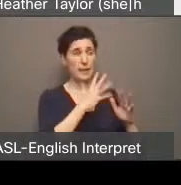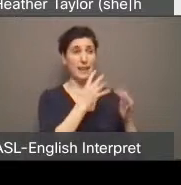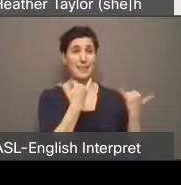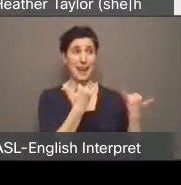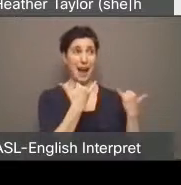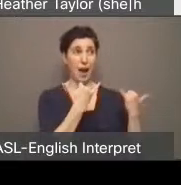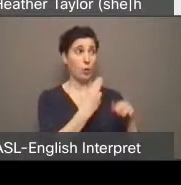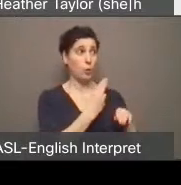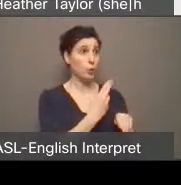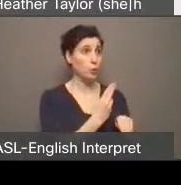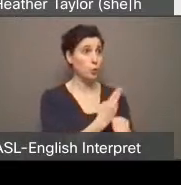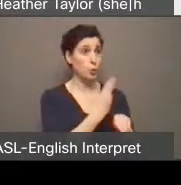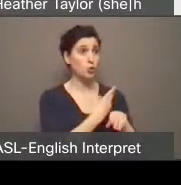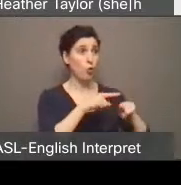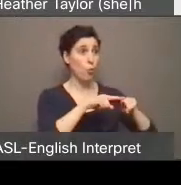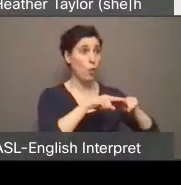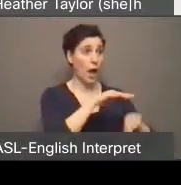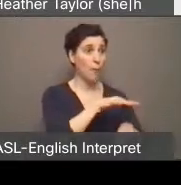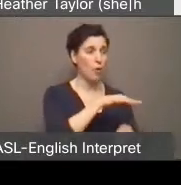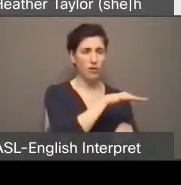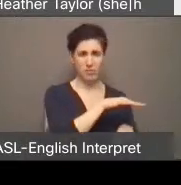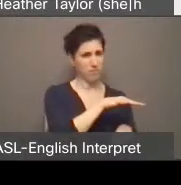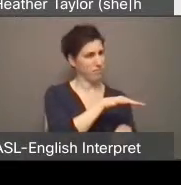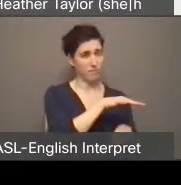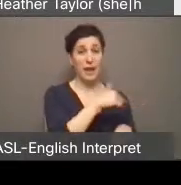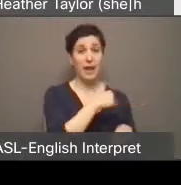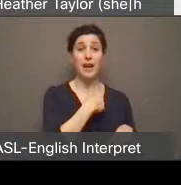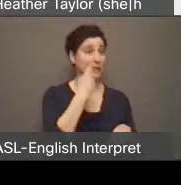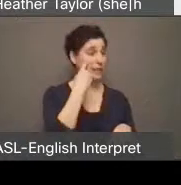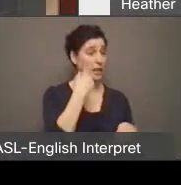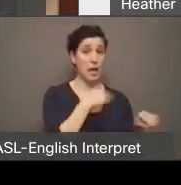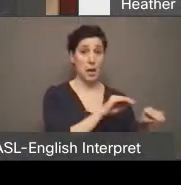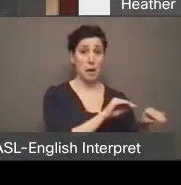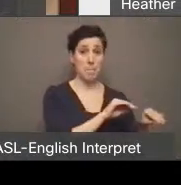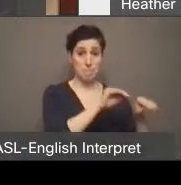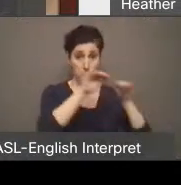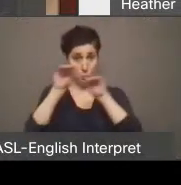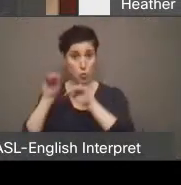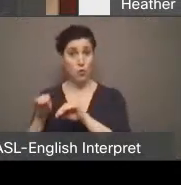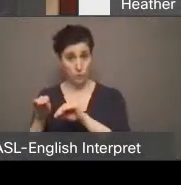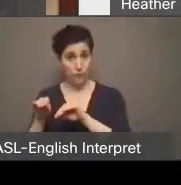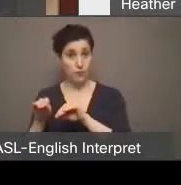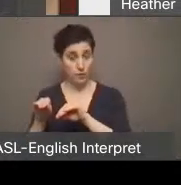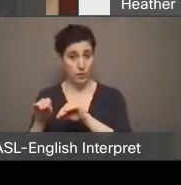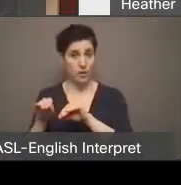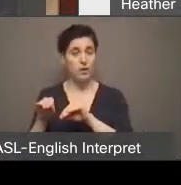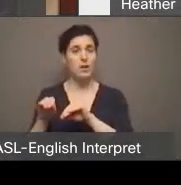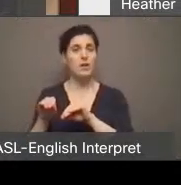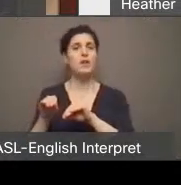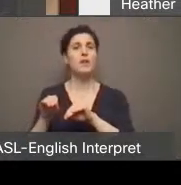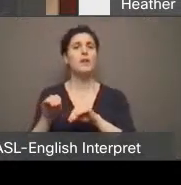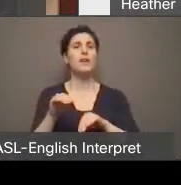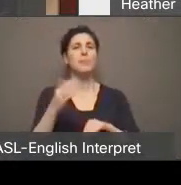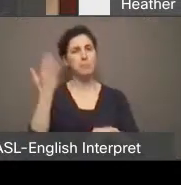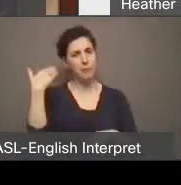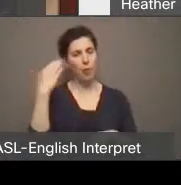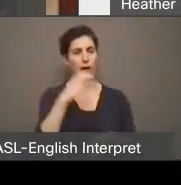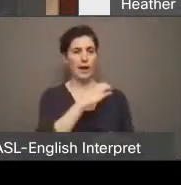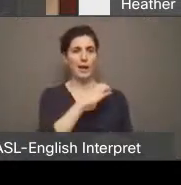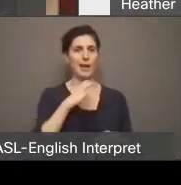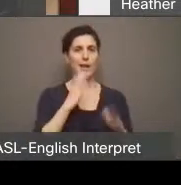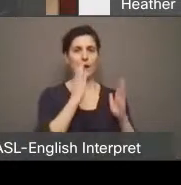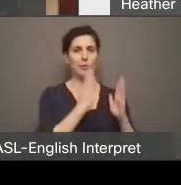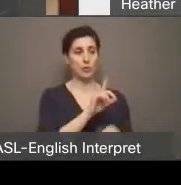And I've since moved from where I used to live before when I spoke to you guys last. I'm no longer in Councillor Layton's ward, but